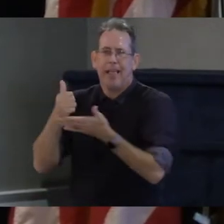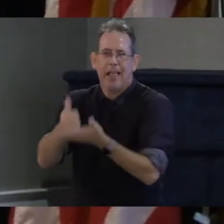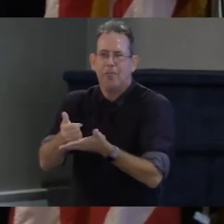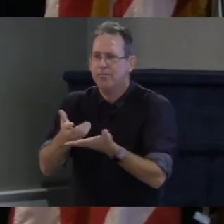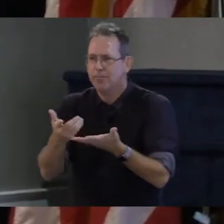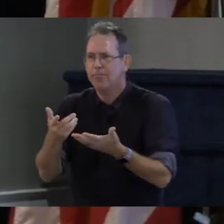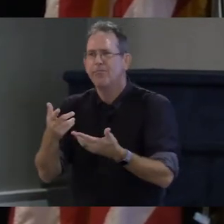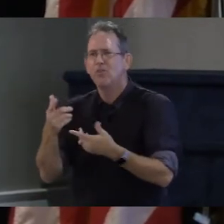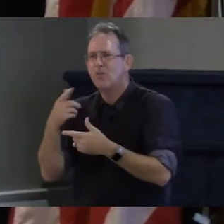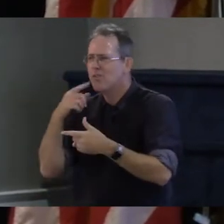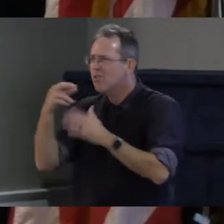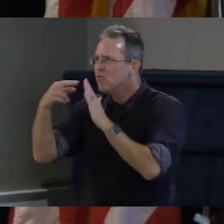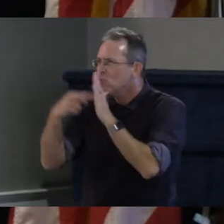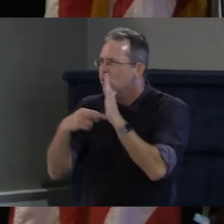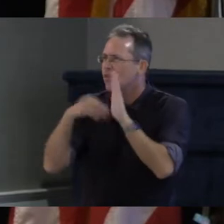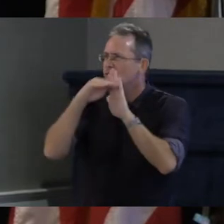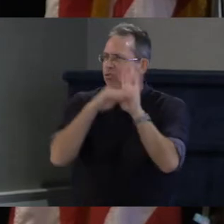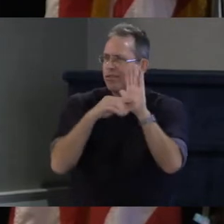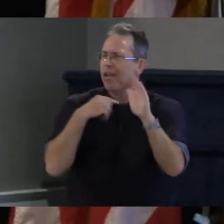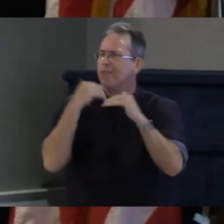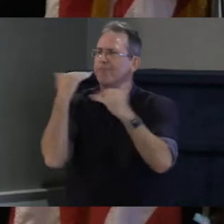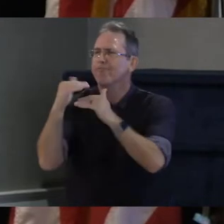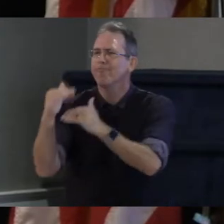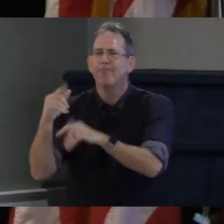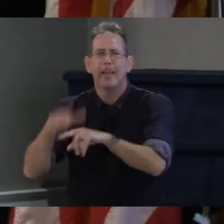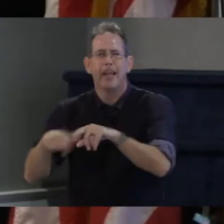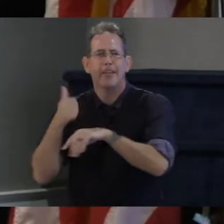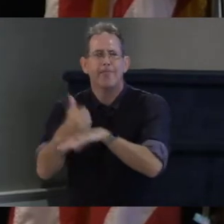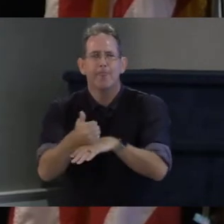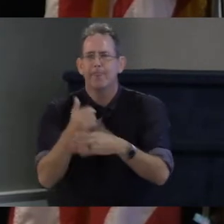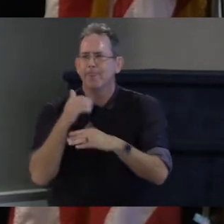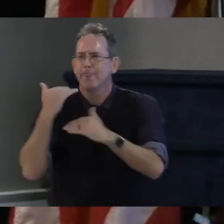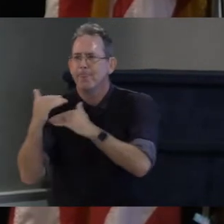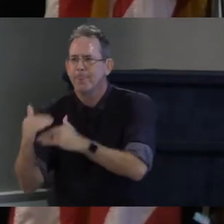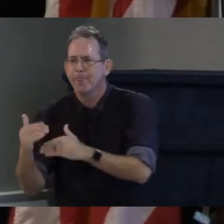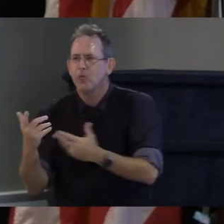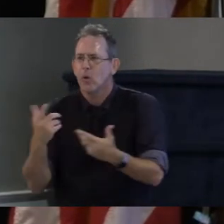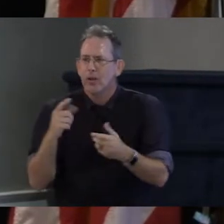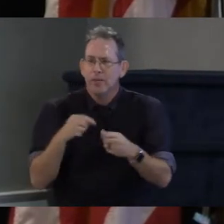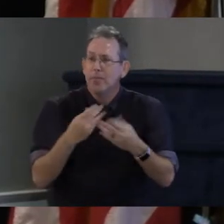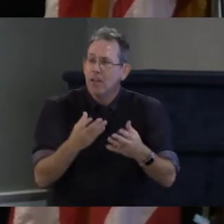of giving the love kindness and generosity that people need